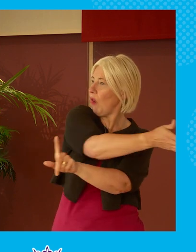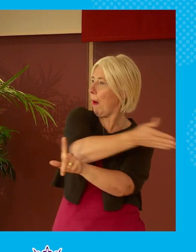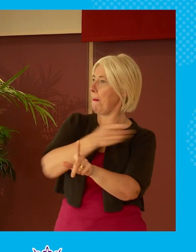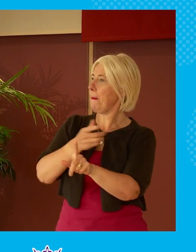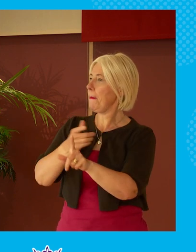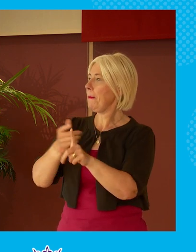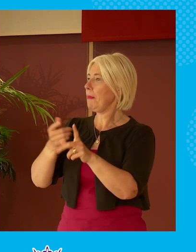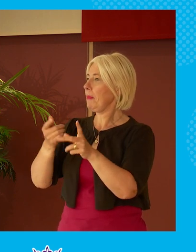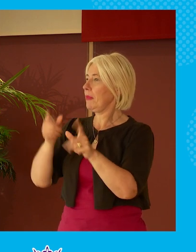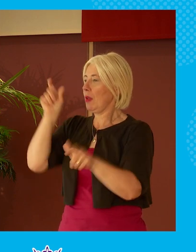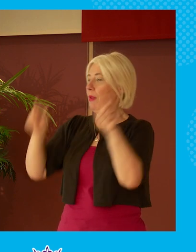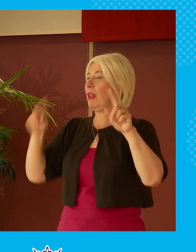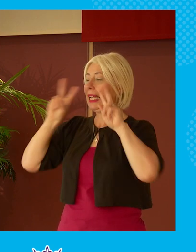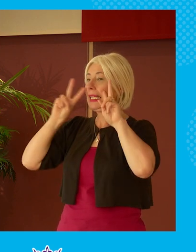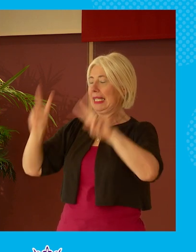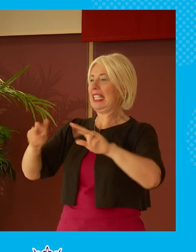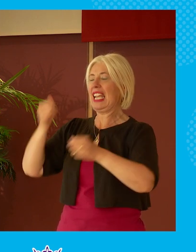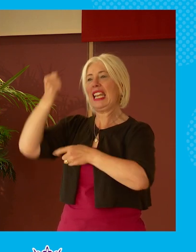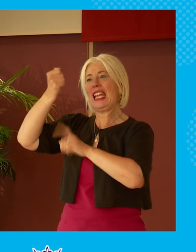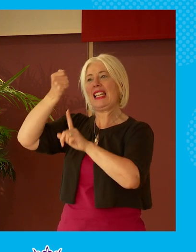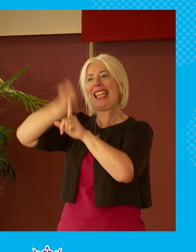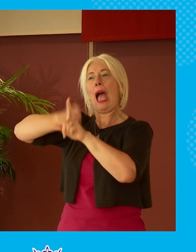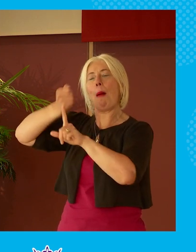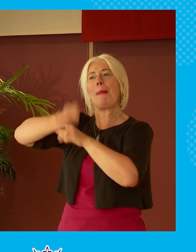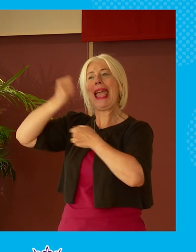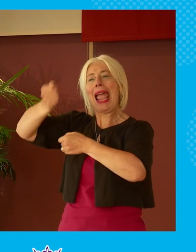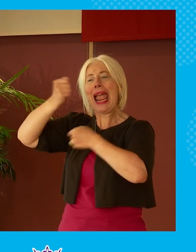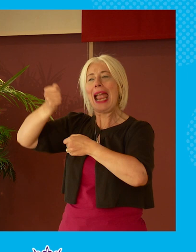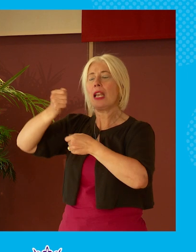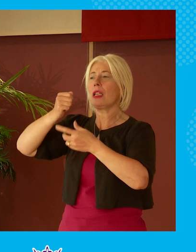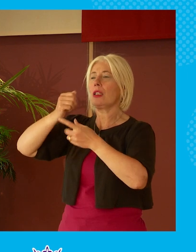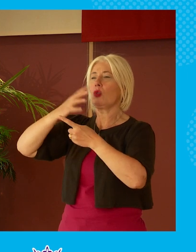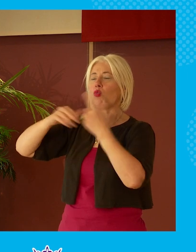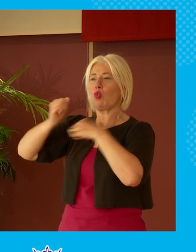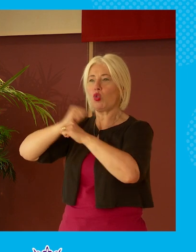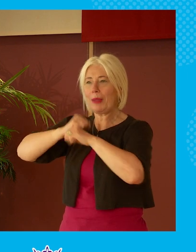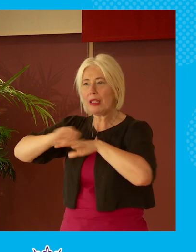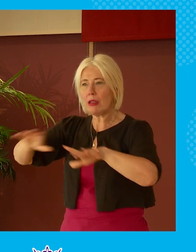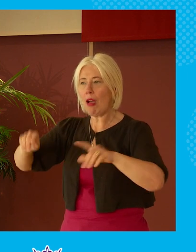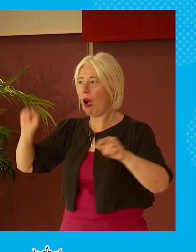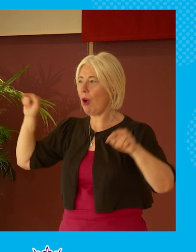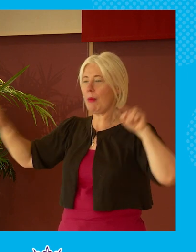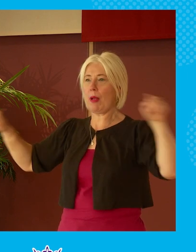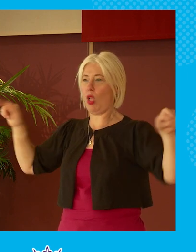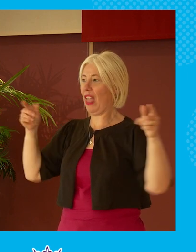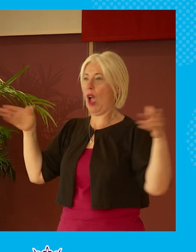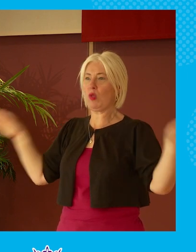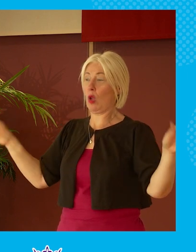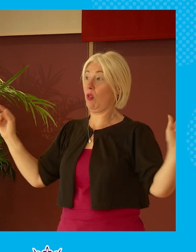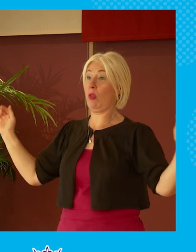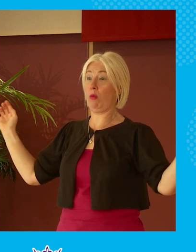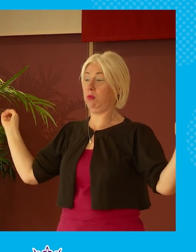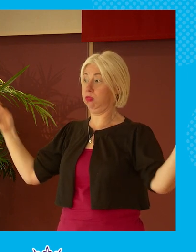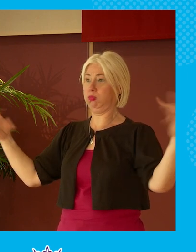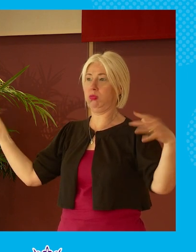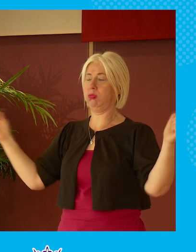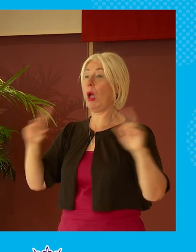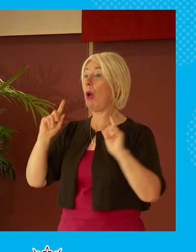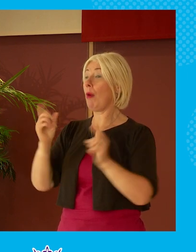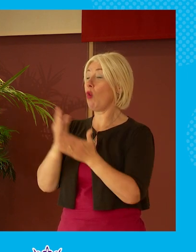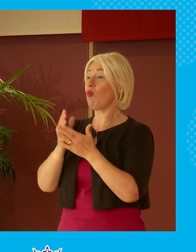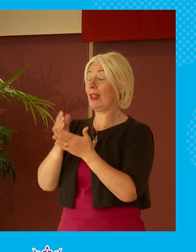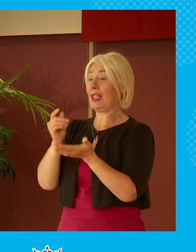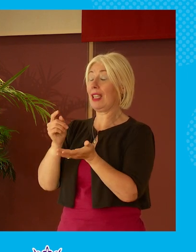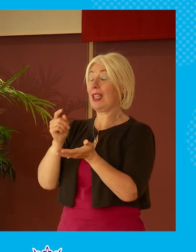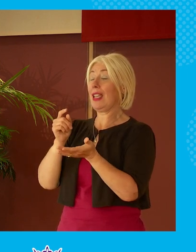visible in in campaigns are very visible to media social media that actually elections tend to be um won and lost